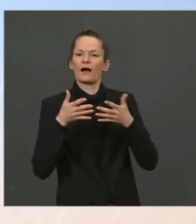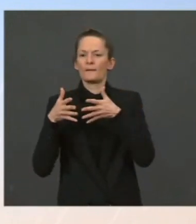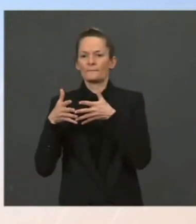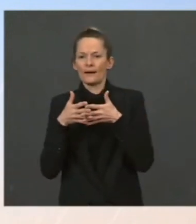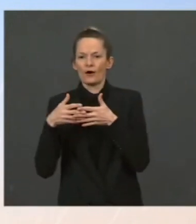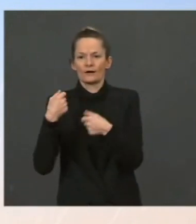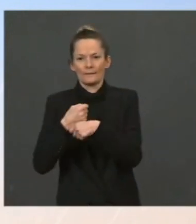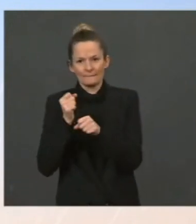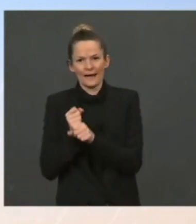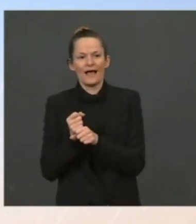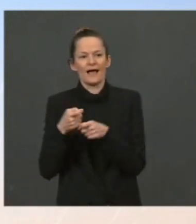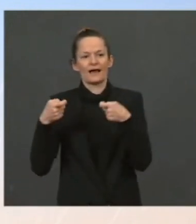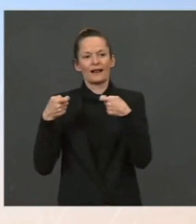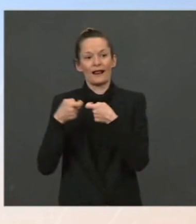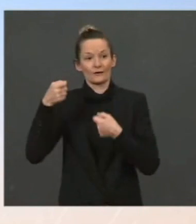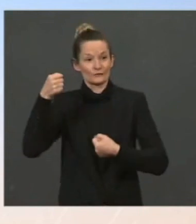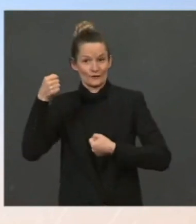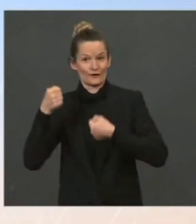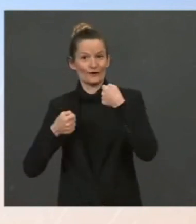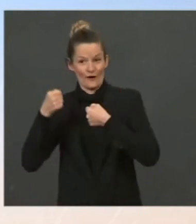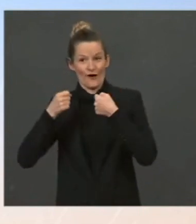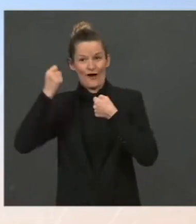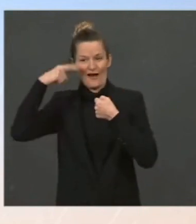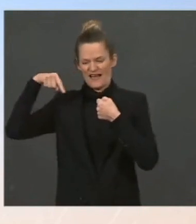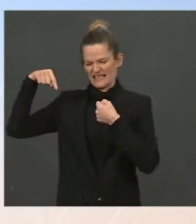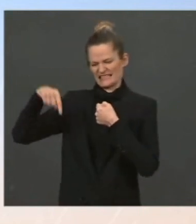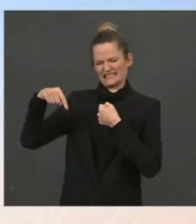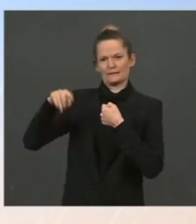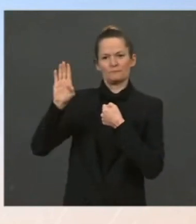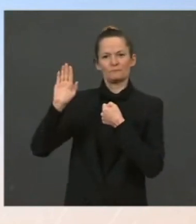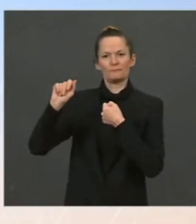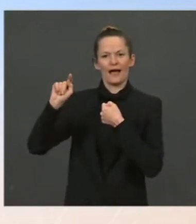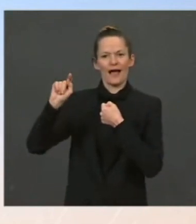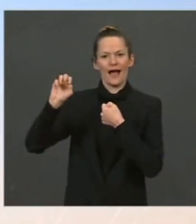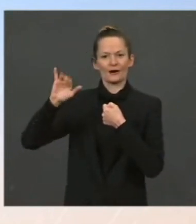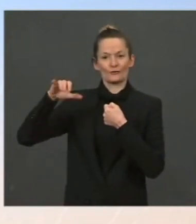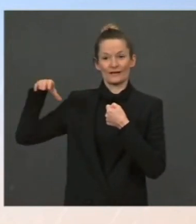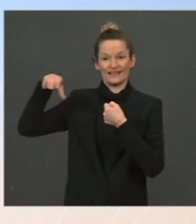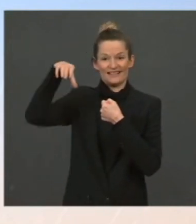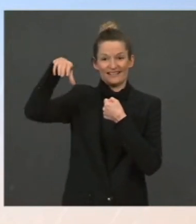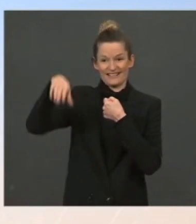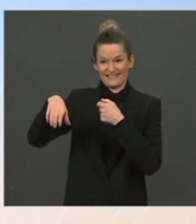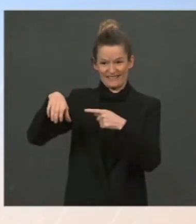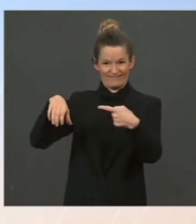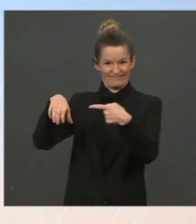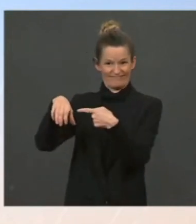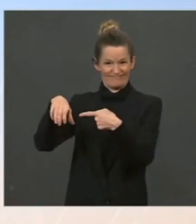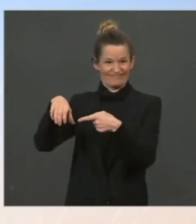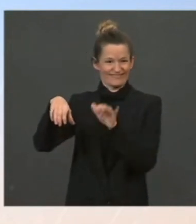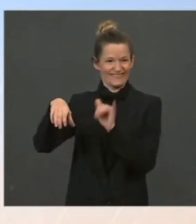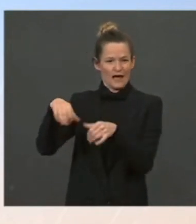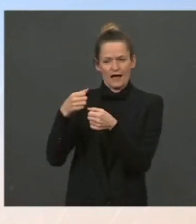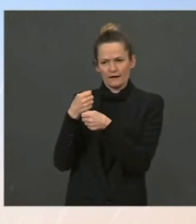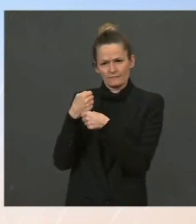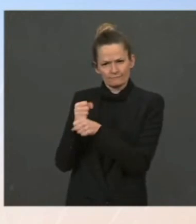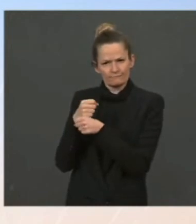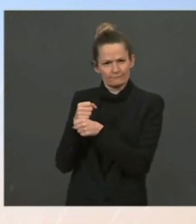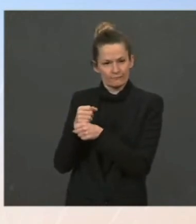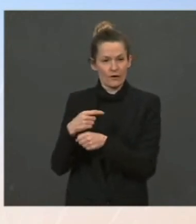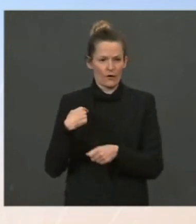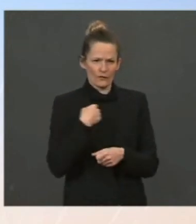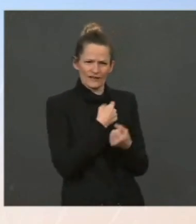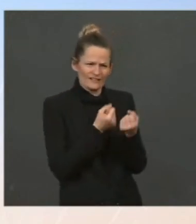That's just one tiny example of the whole ecosystem of the supply chain that will be created as a result